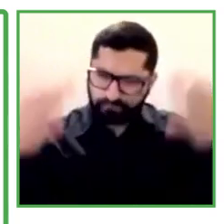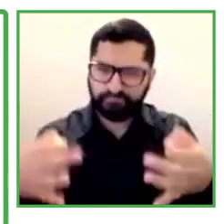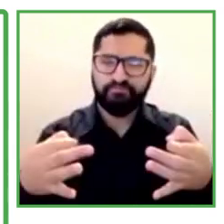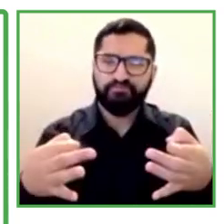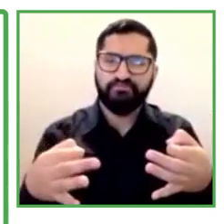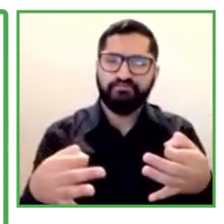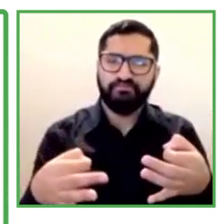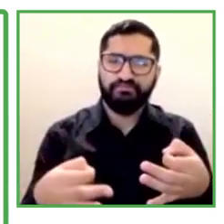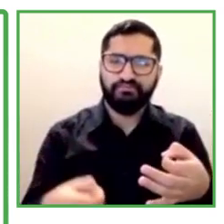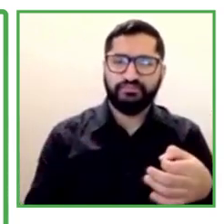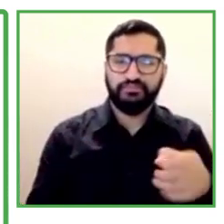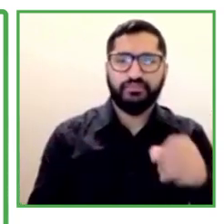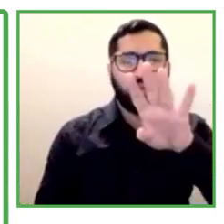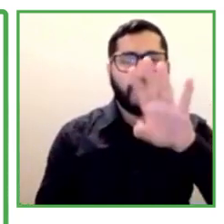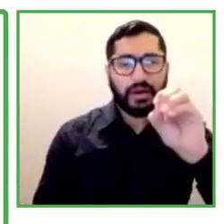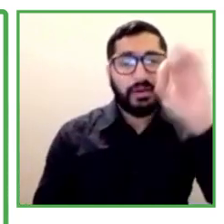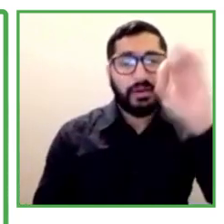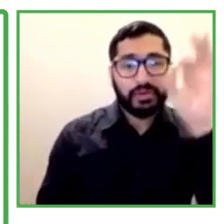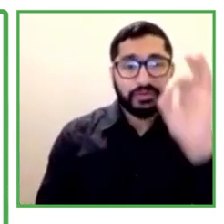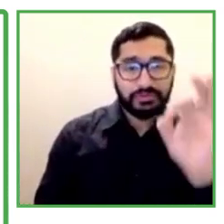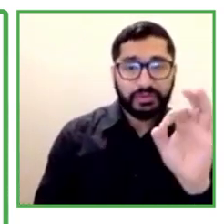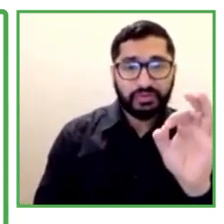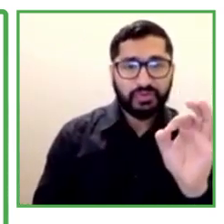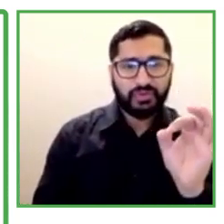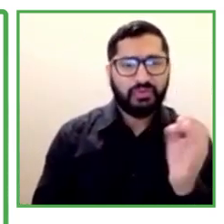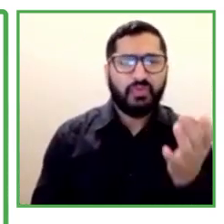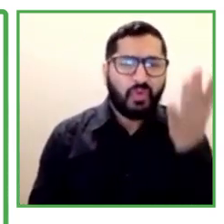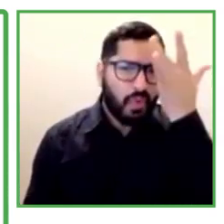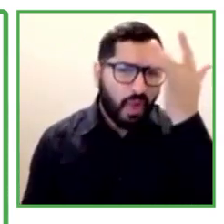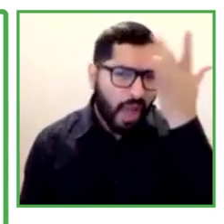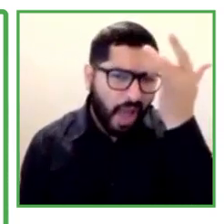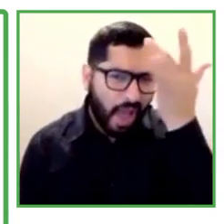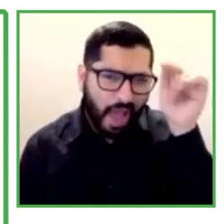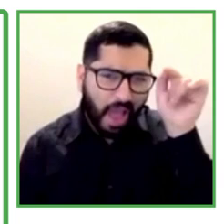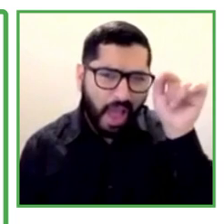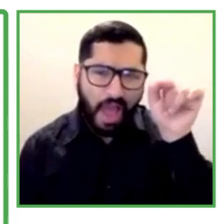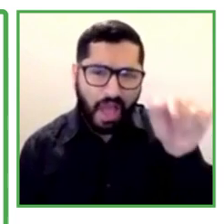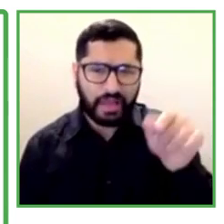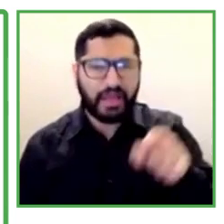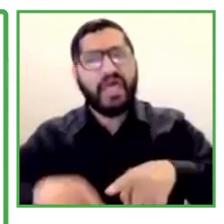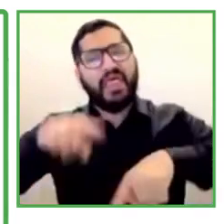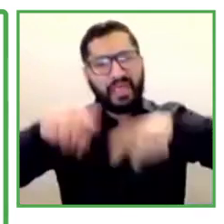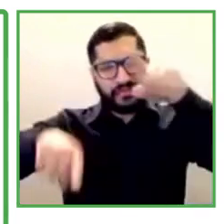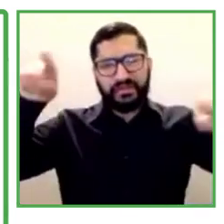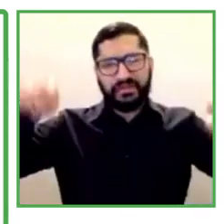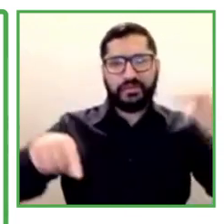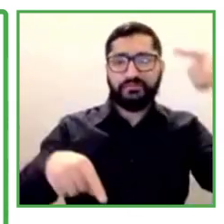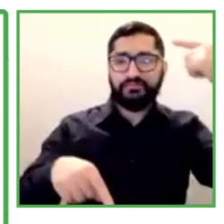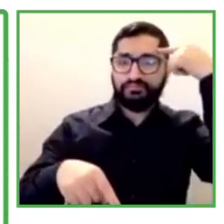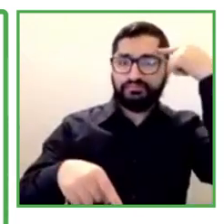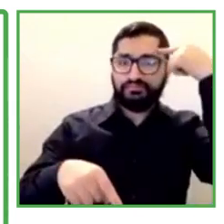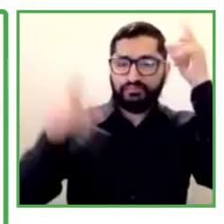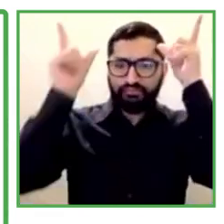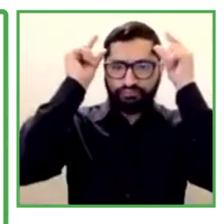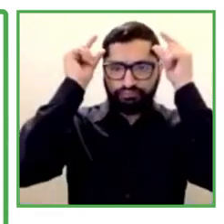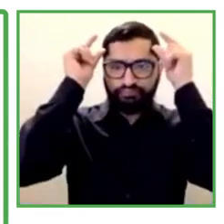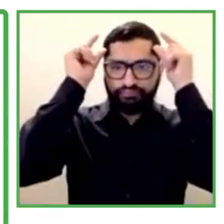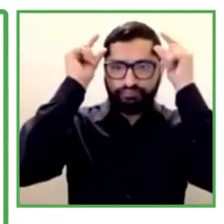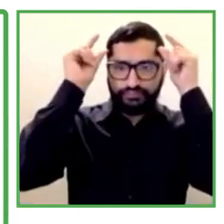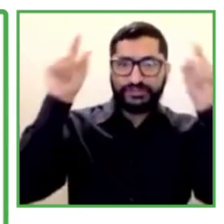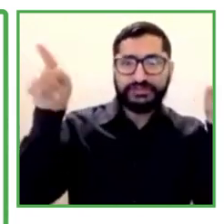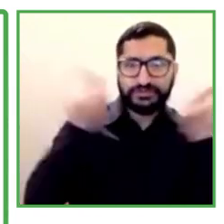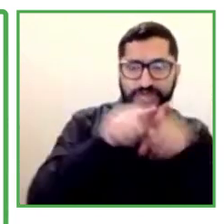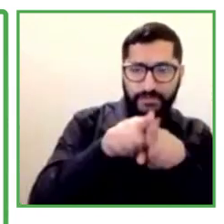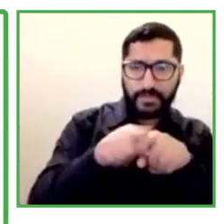Additionally, organizations with inclusive cultures are three times as